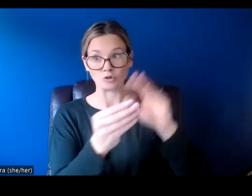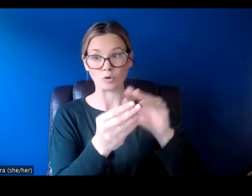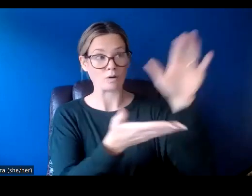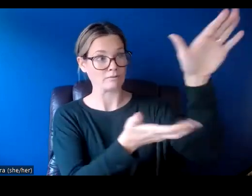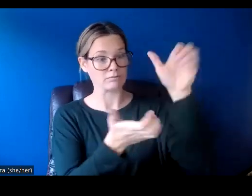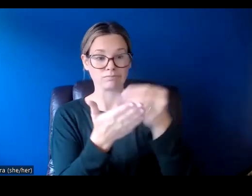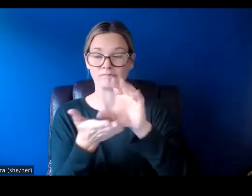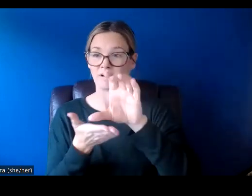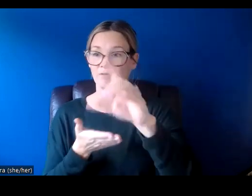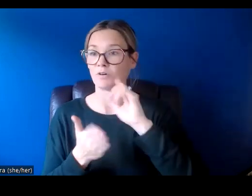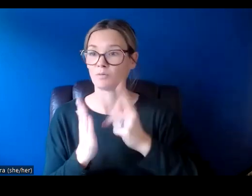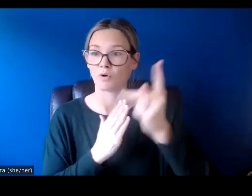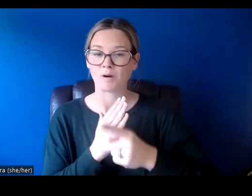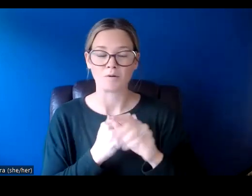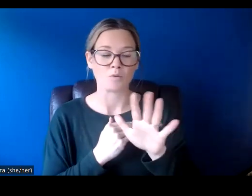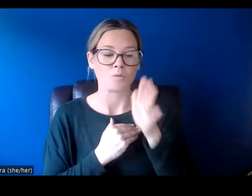three hundred thousand dollars and